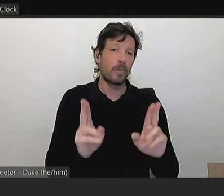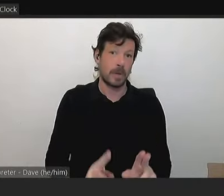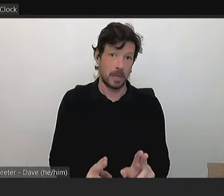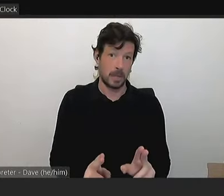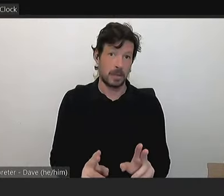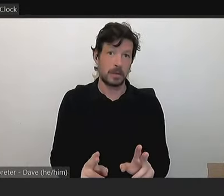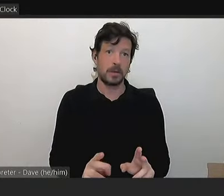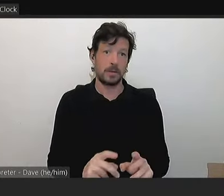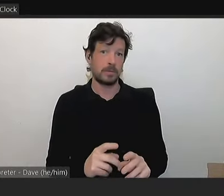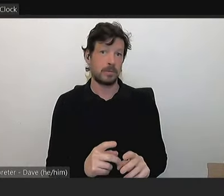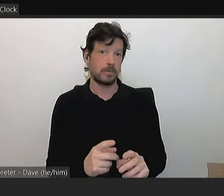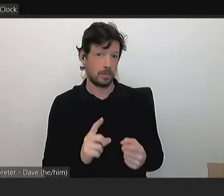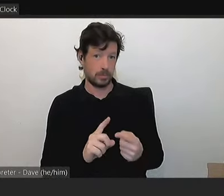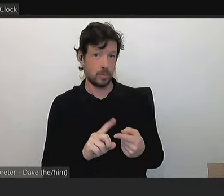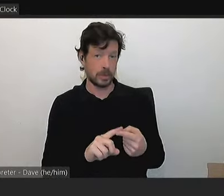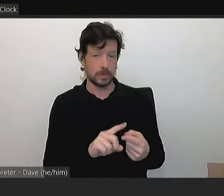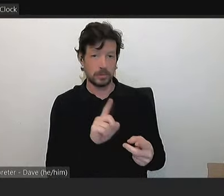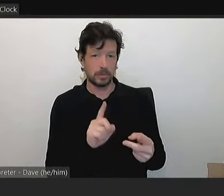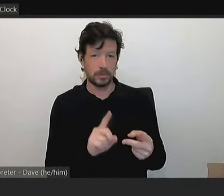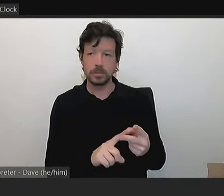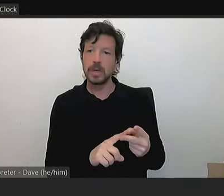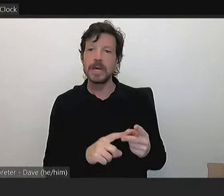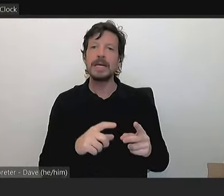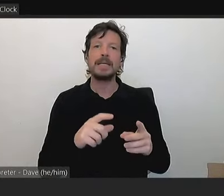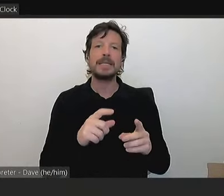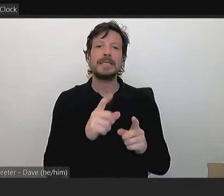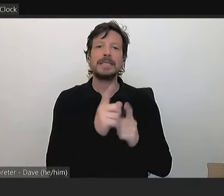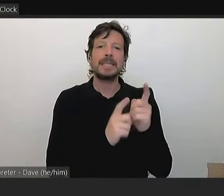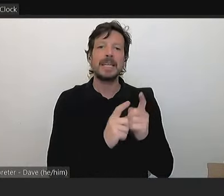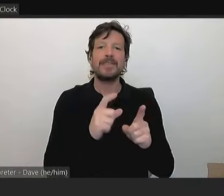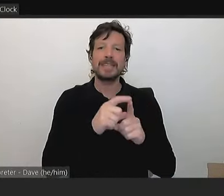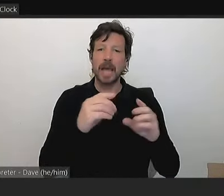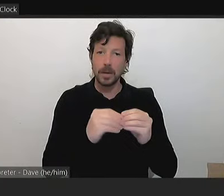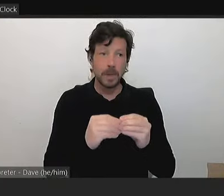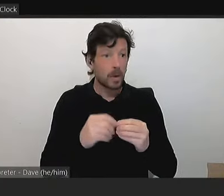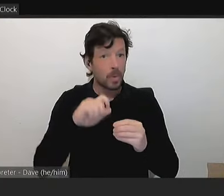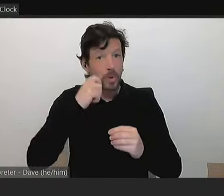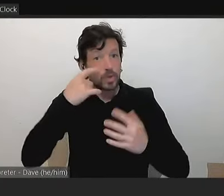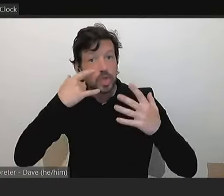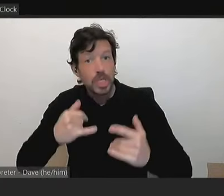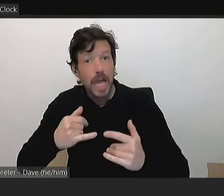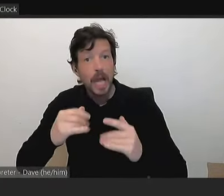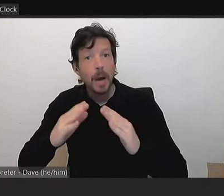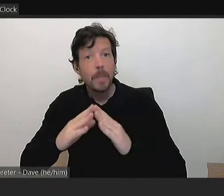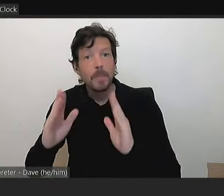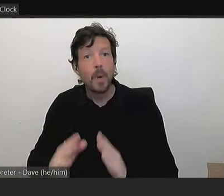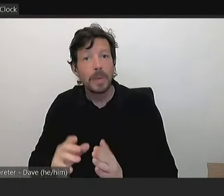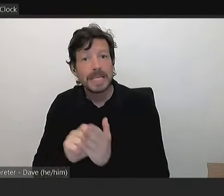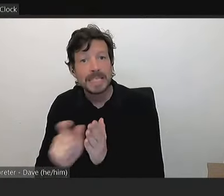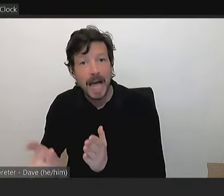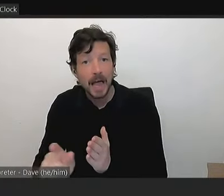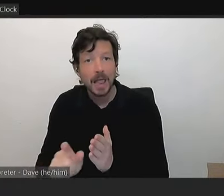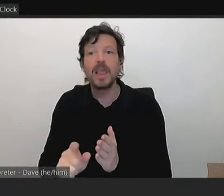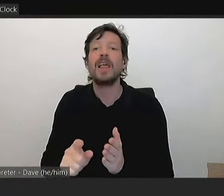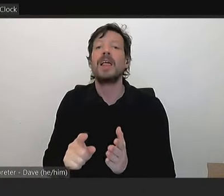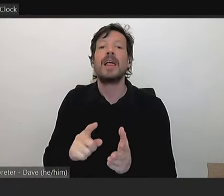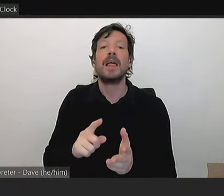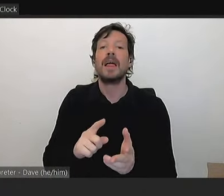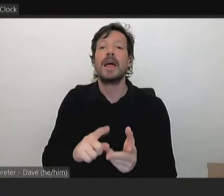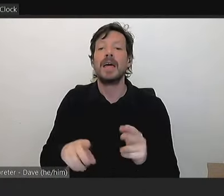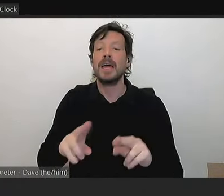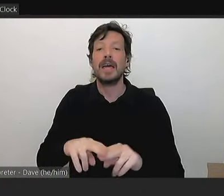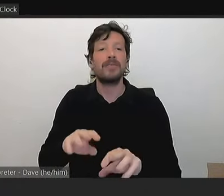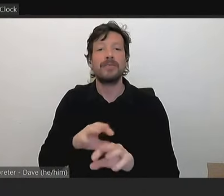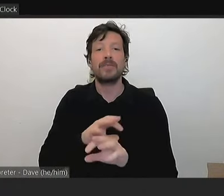And the other one was, do City of Darabin check all property sale and give refund if did not make the value on